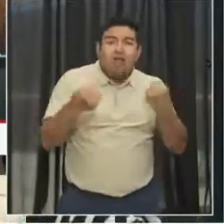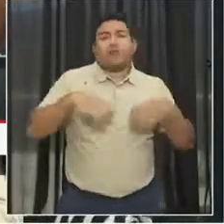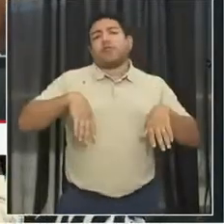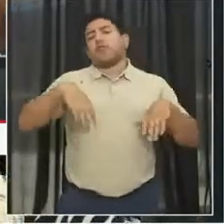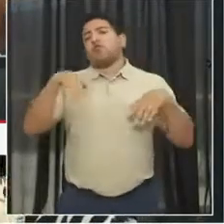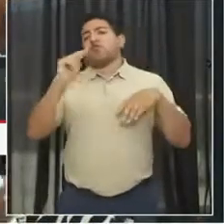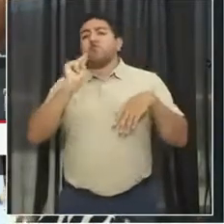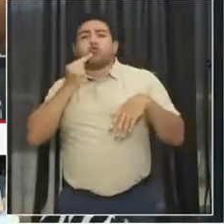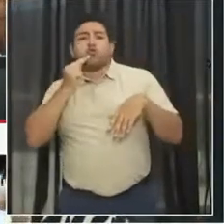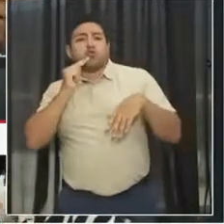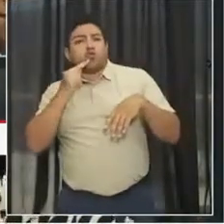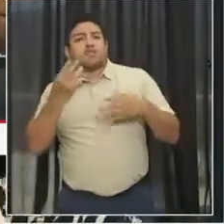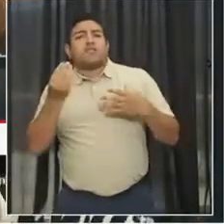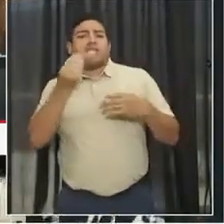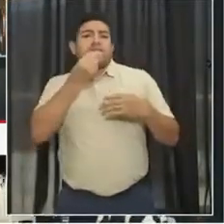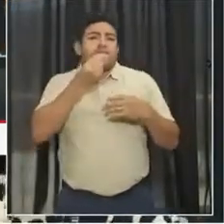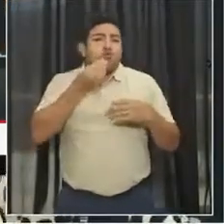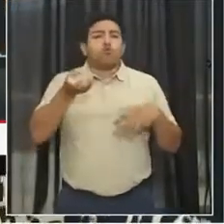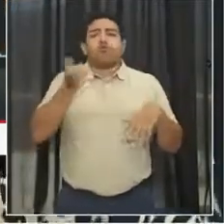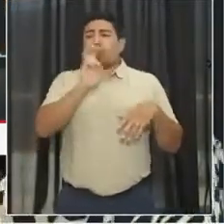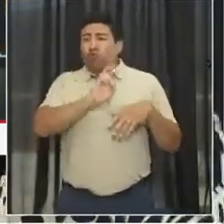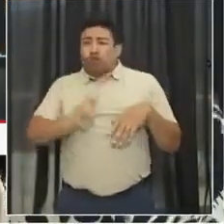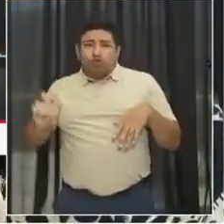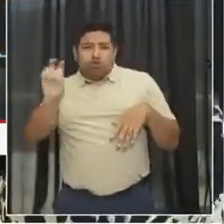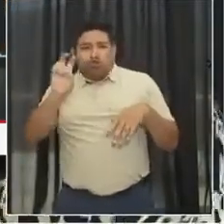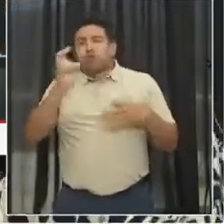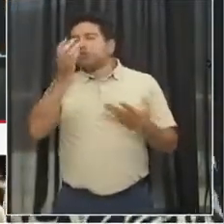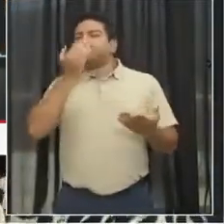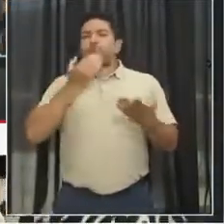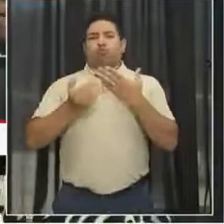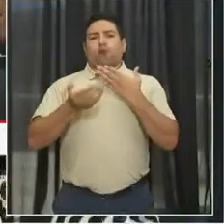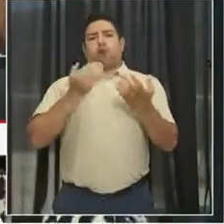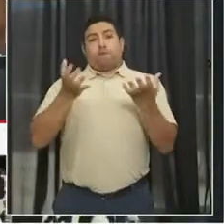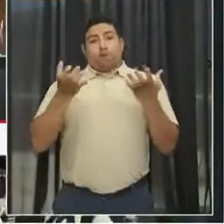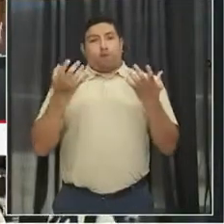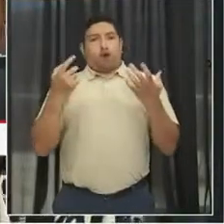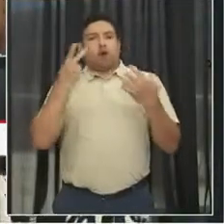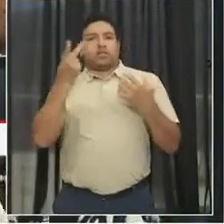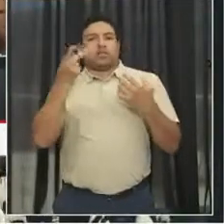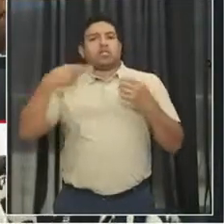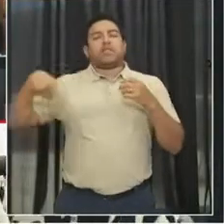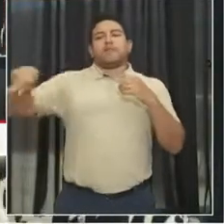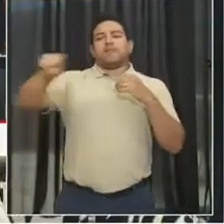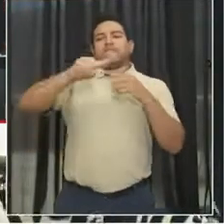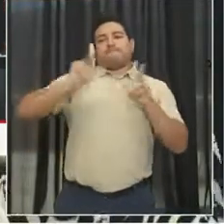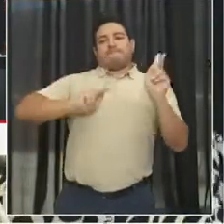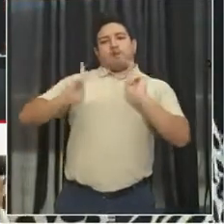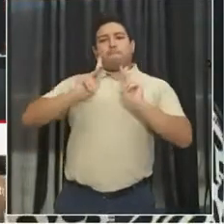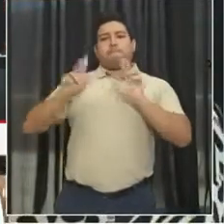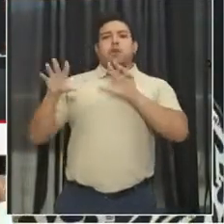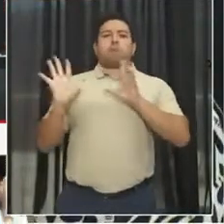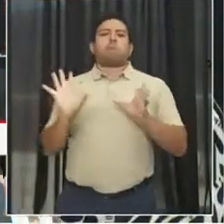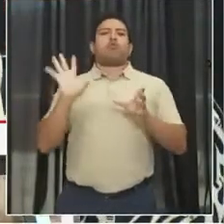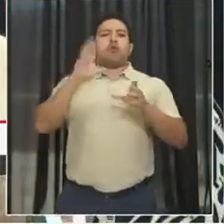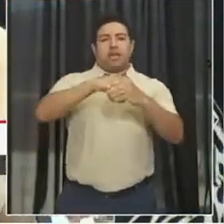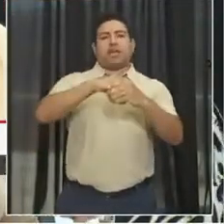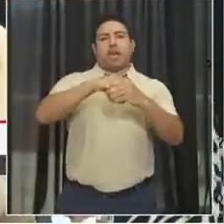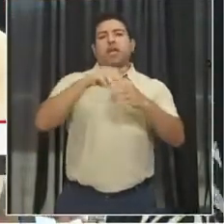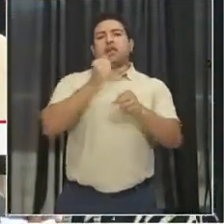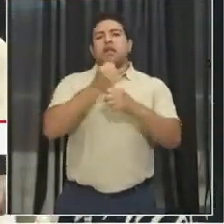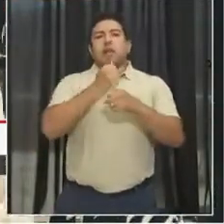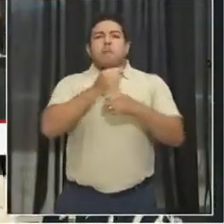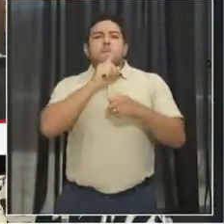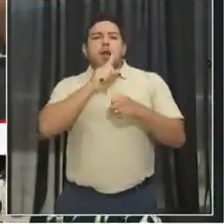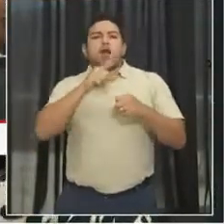program. It could be a trip. Whatever. We want to see you, and we want to stay engaged with you to make sure